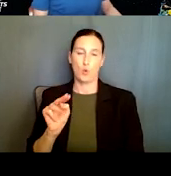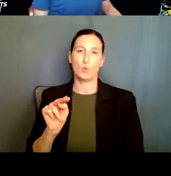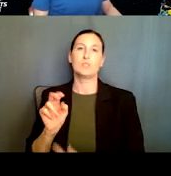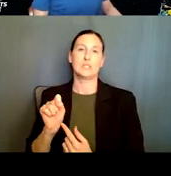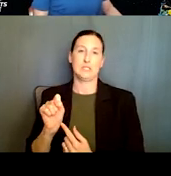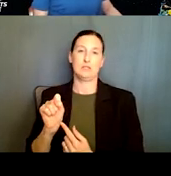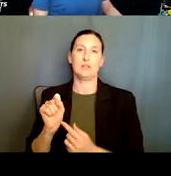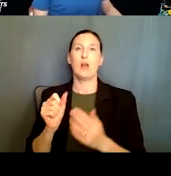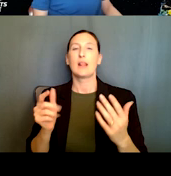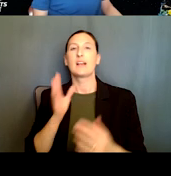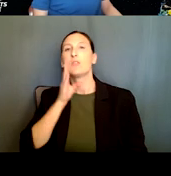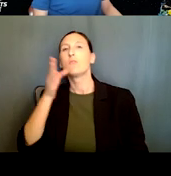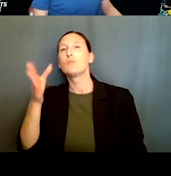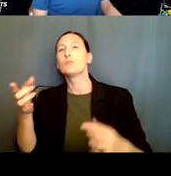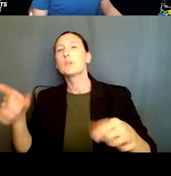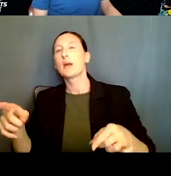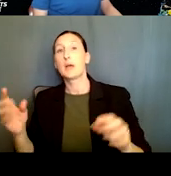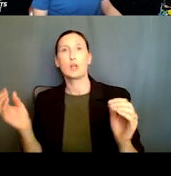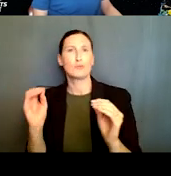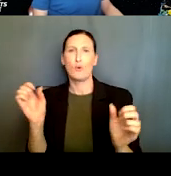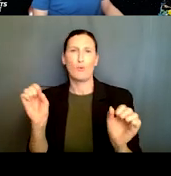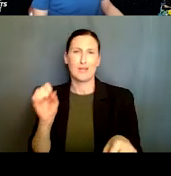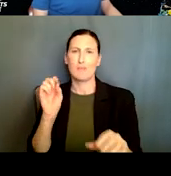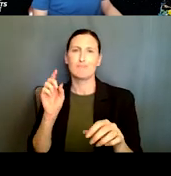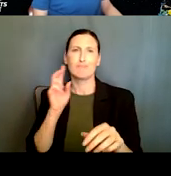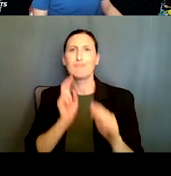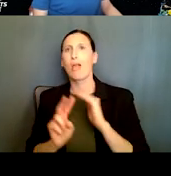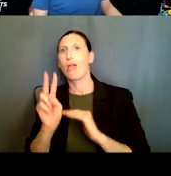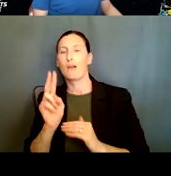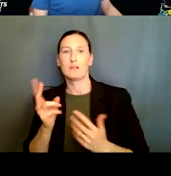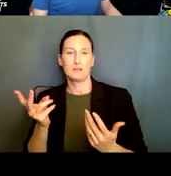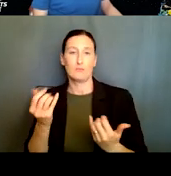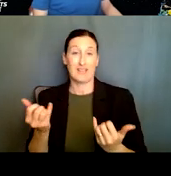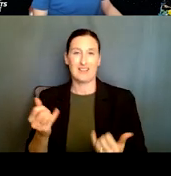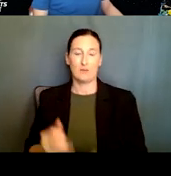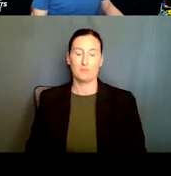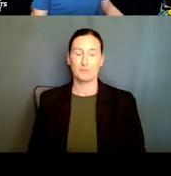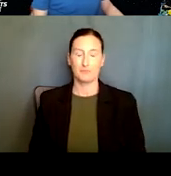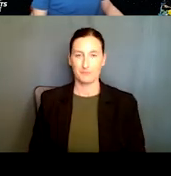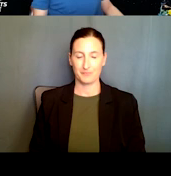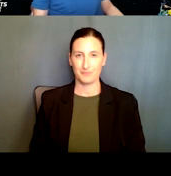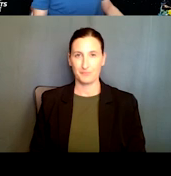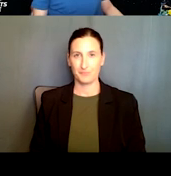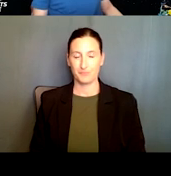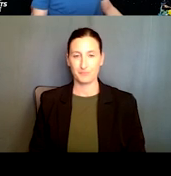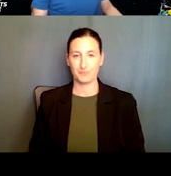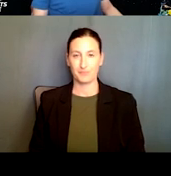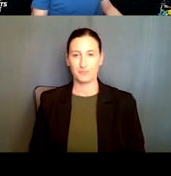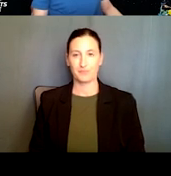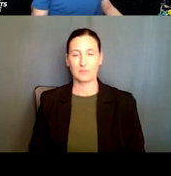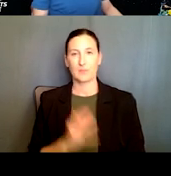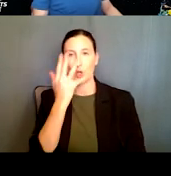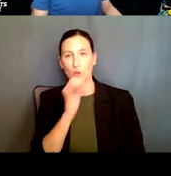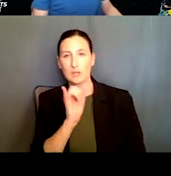in the future and nobody can, um, have an idea right now. So, about what the nature of that particular,